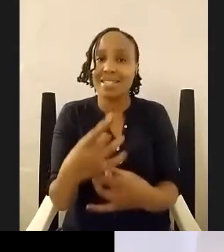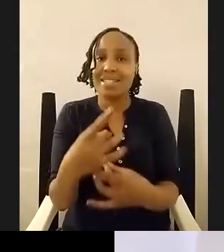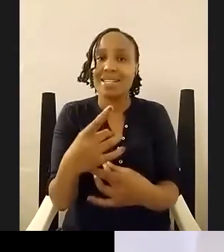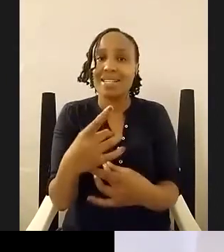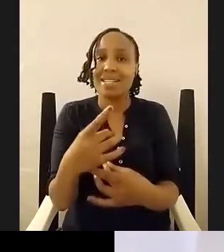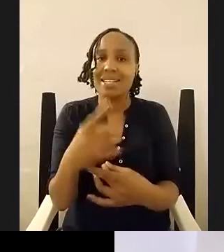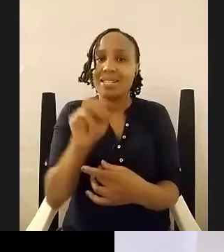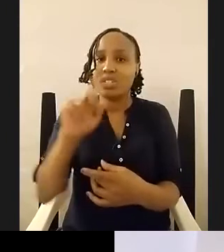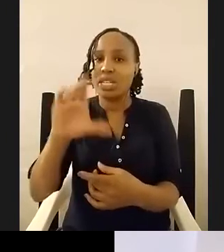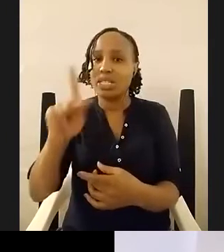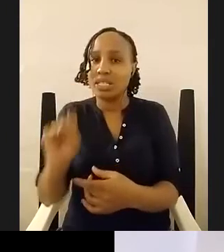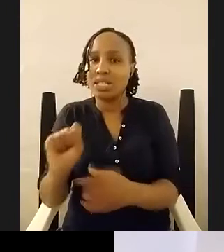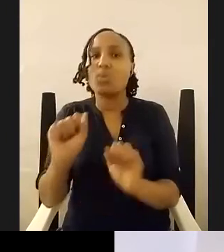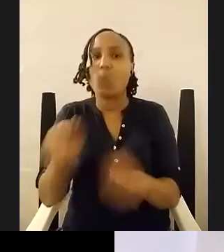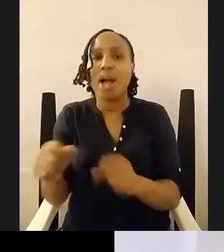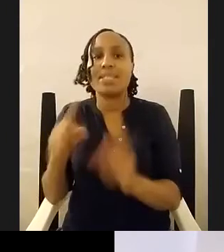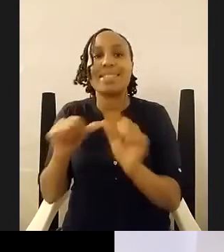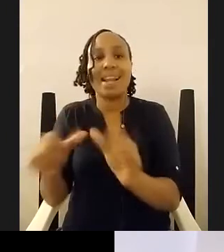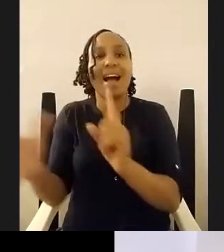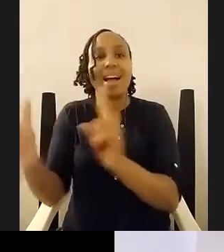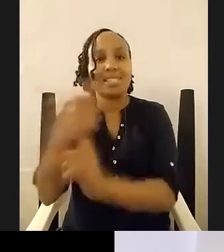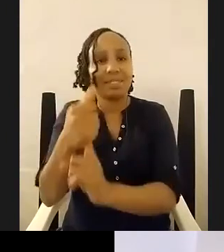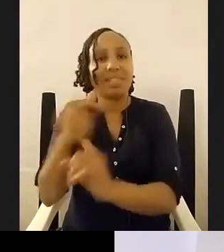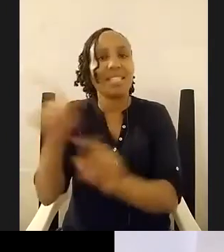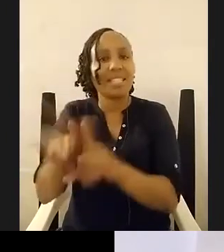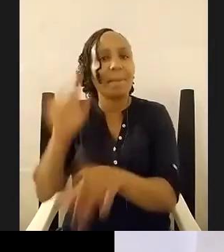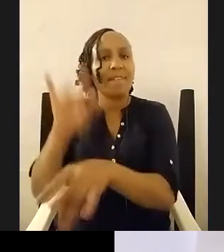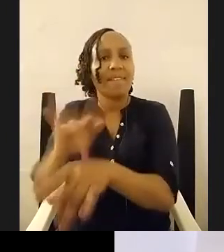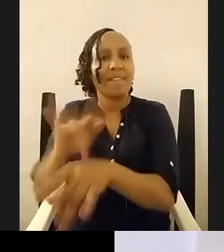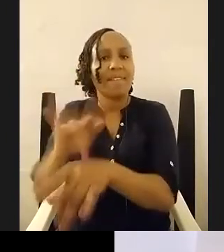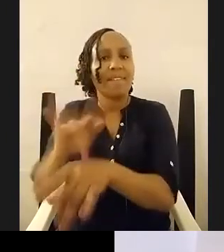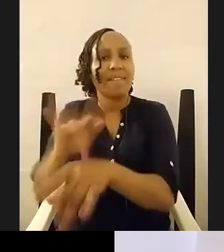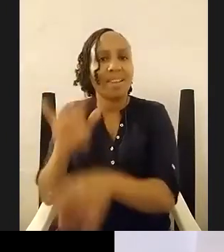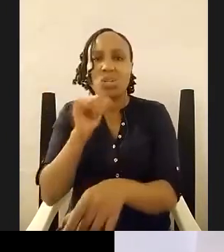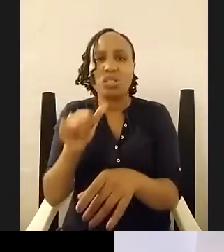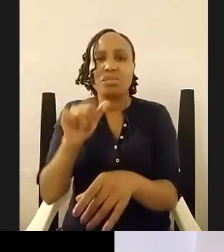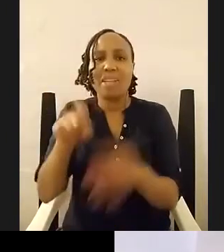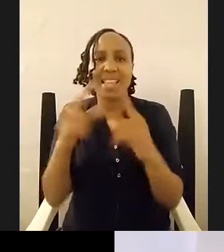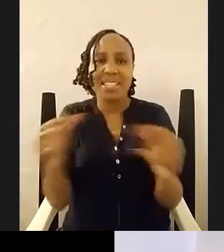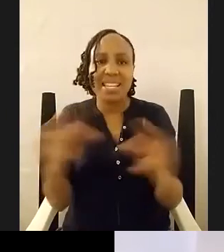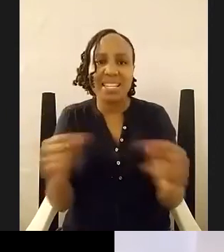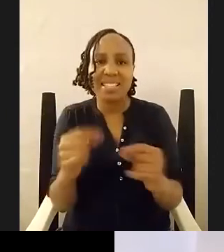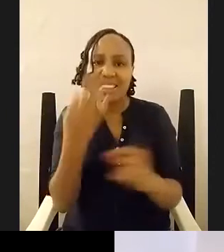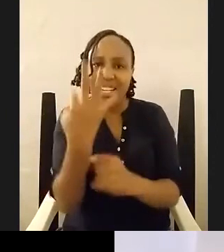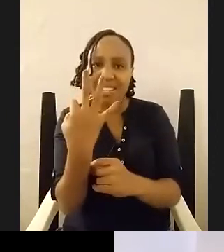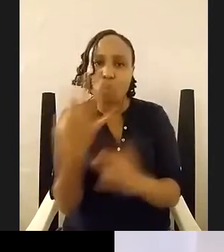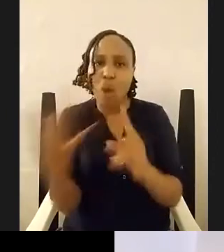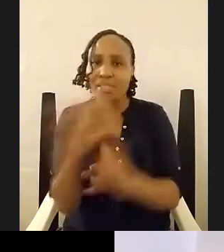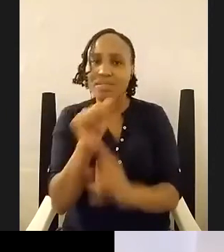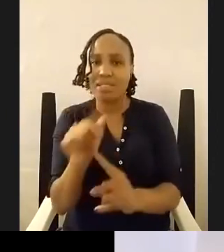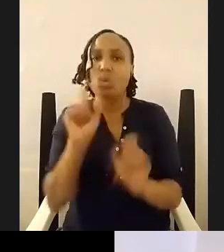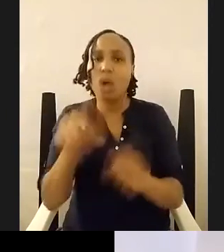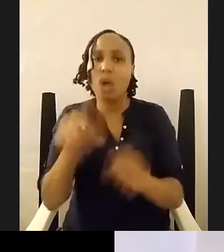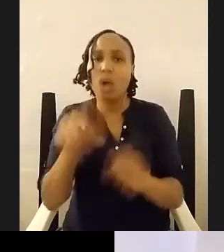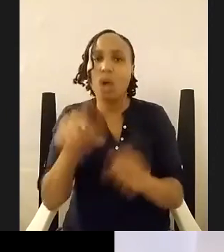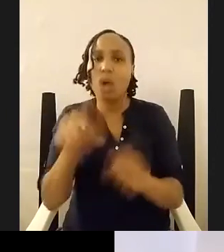effect with this you don't need three sentences to achieve the same thing you can do it with one so for me it was a less of a radical transformation of the